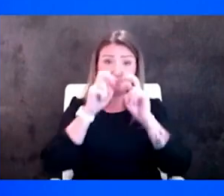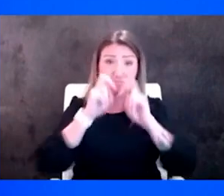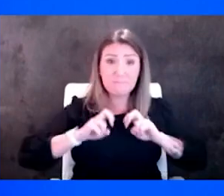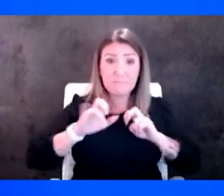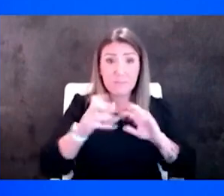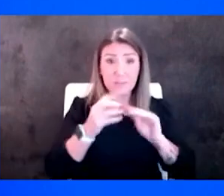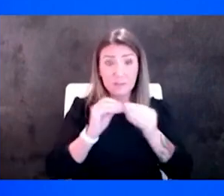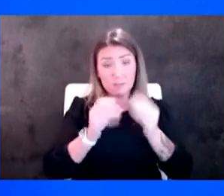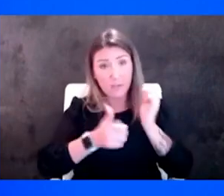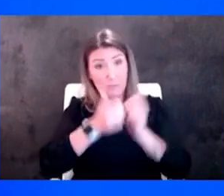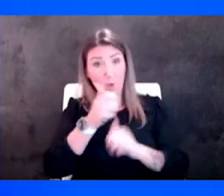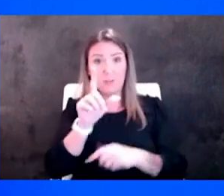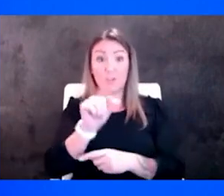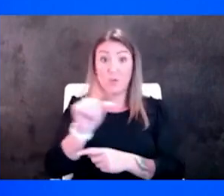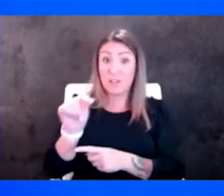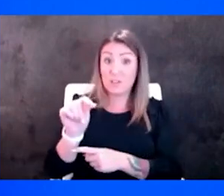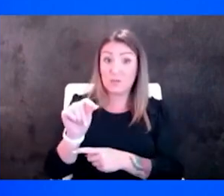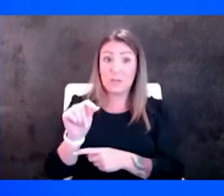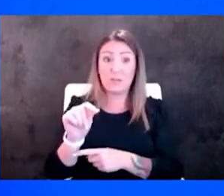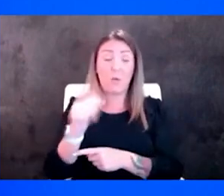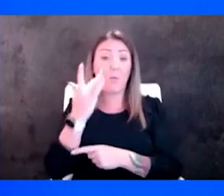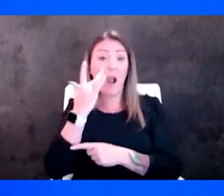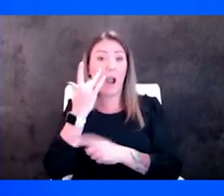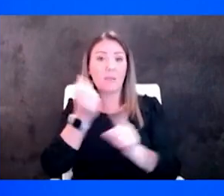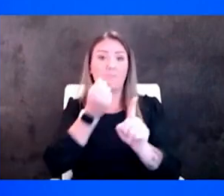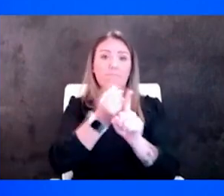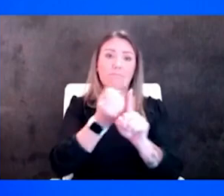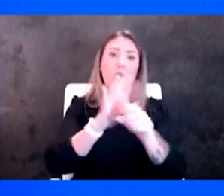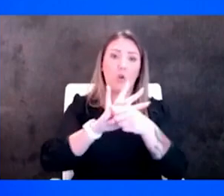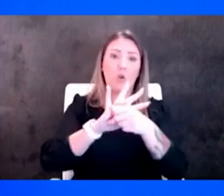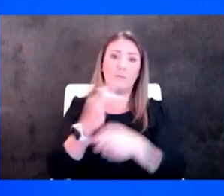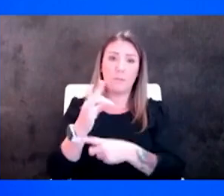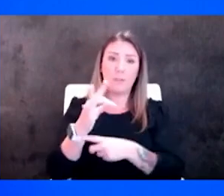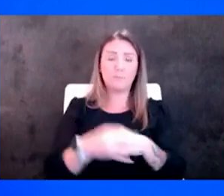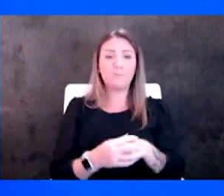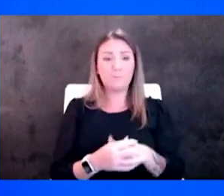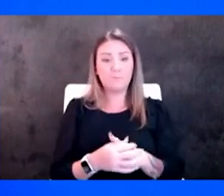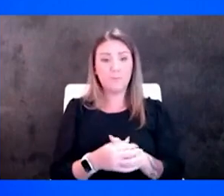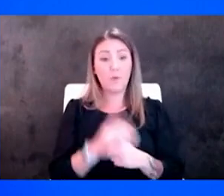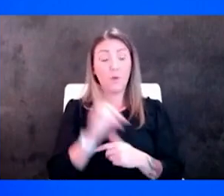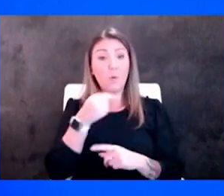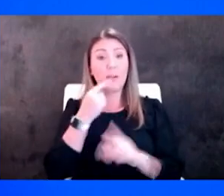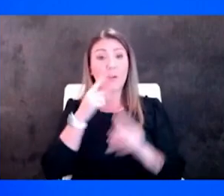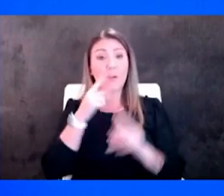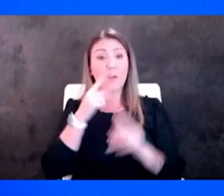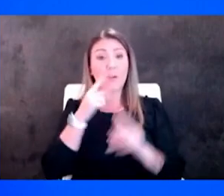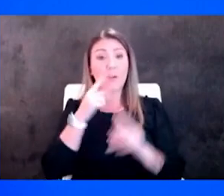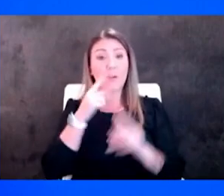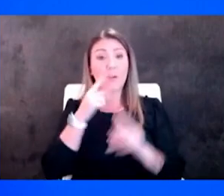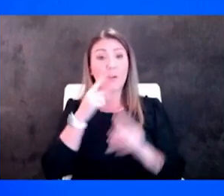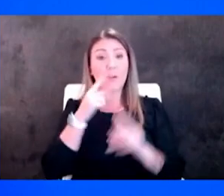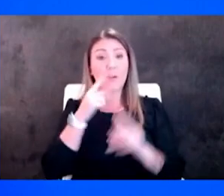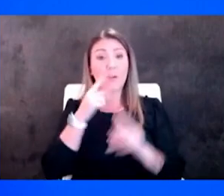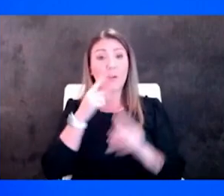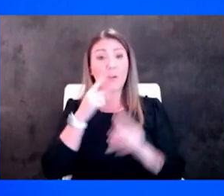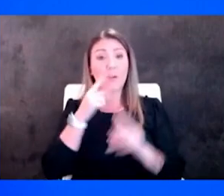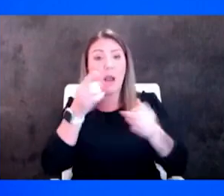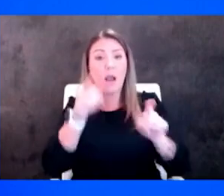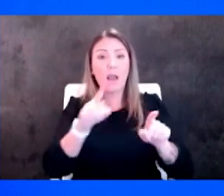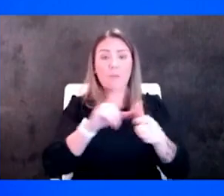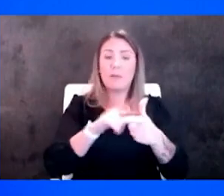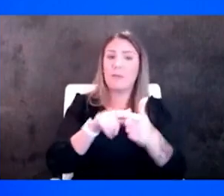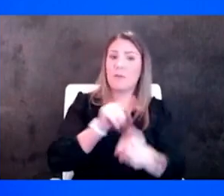2020 as a result of the impact of the pandemic when you look at the factors that led to that and then you apply it to our kansas